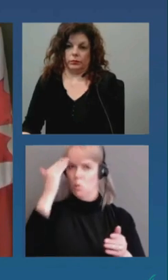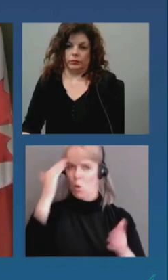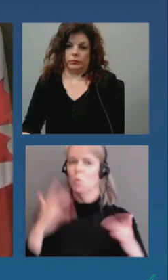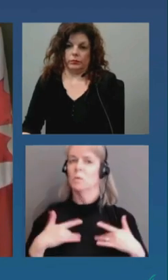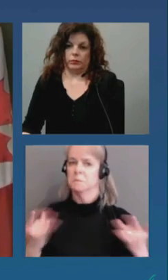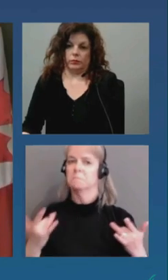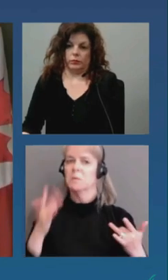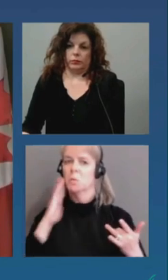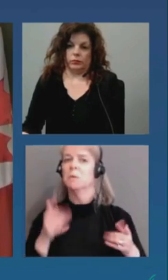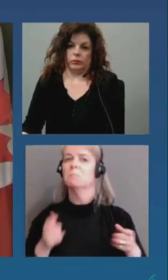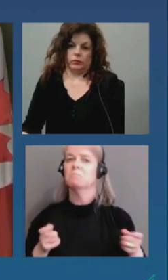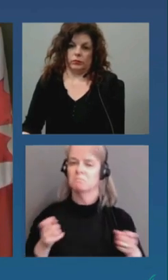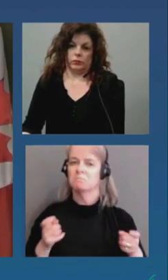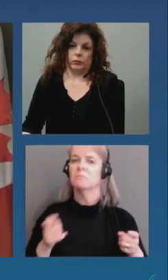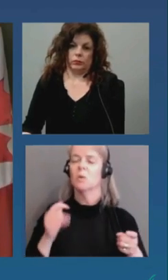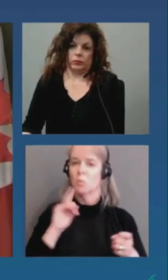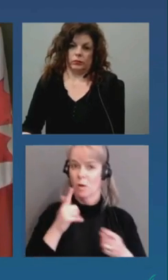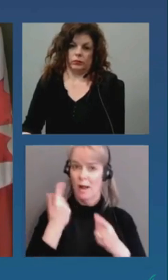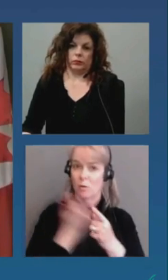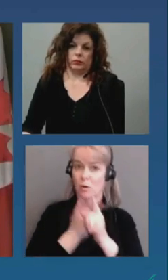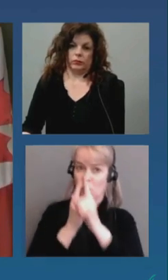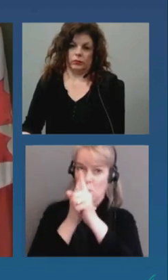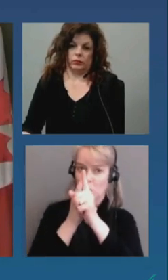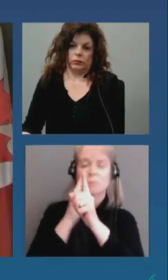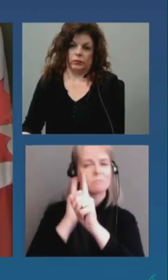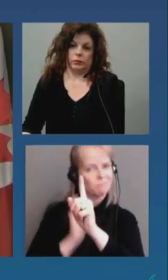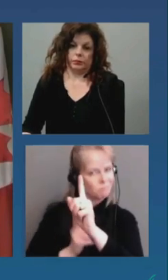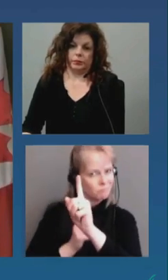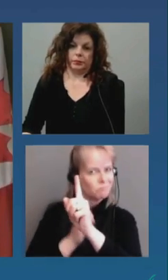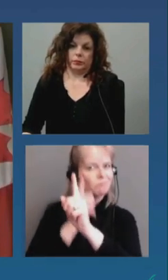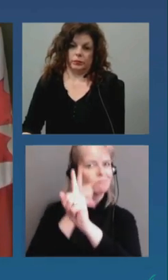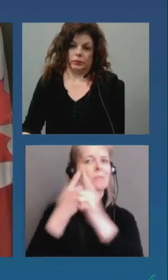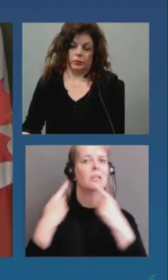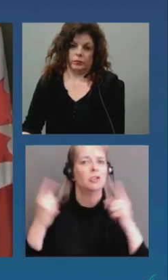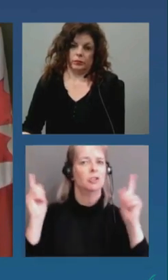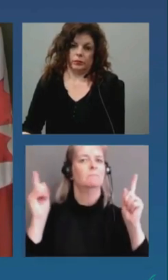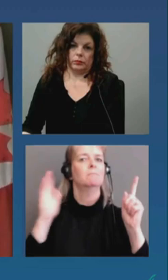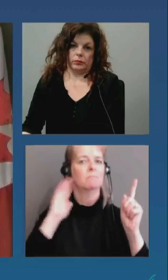goals and getting our our community healthy and safe as quickly as possible